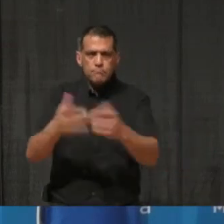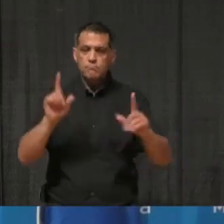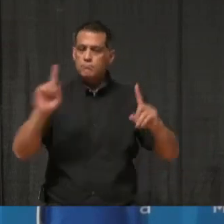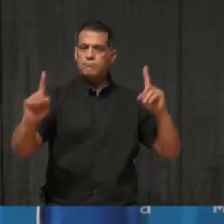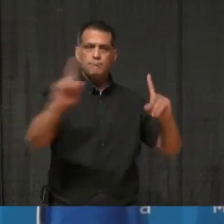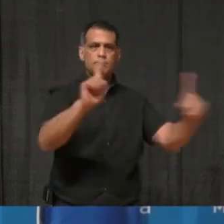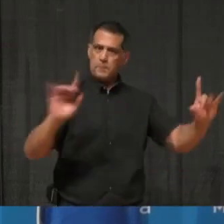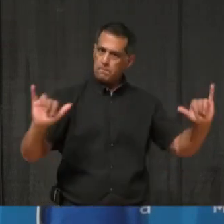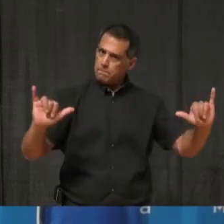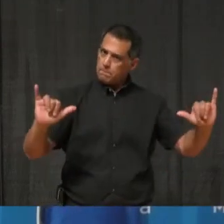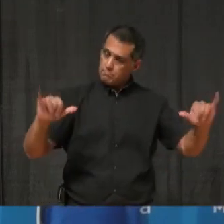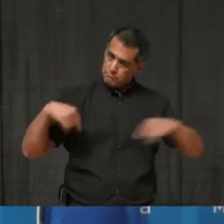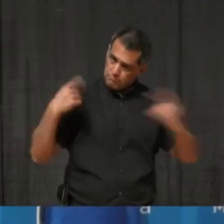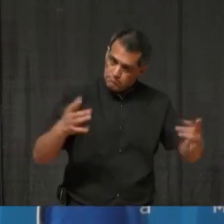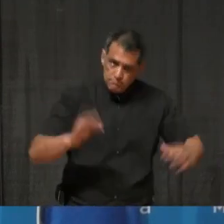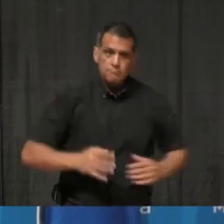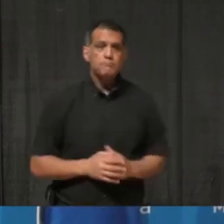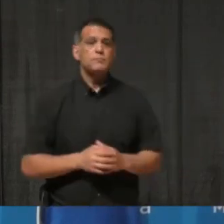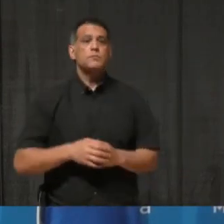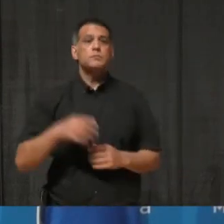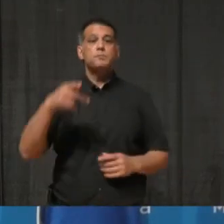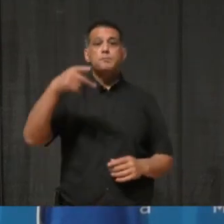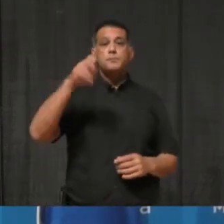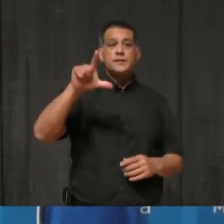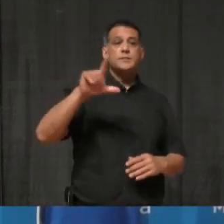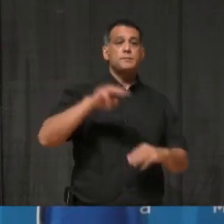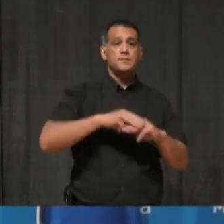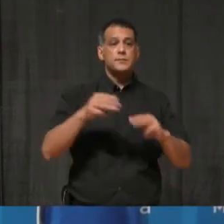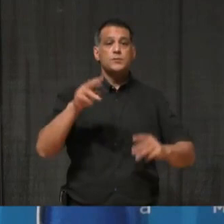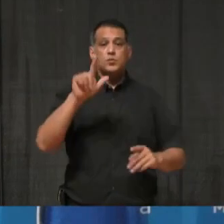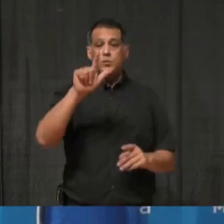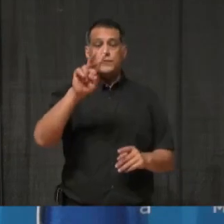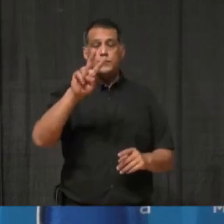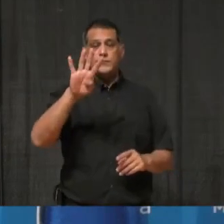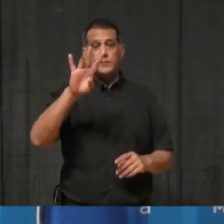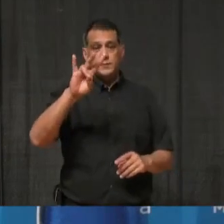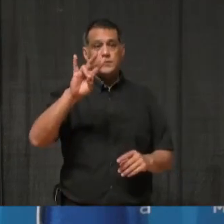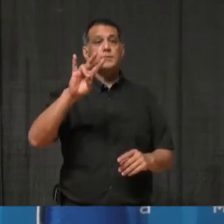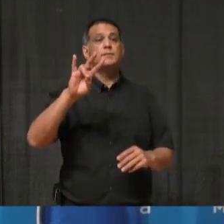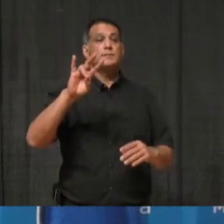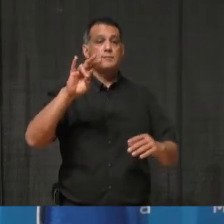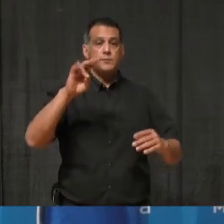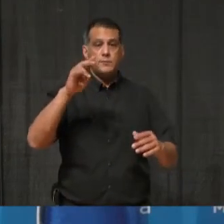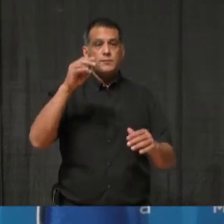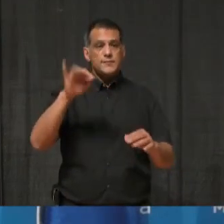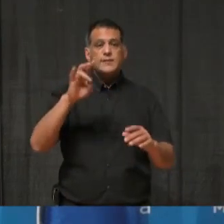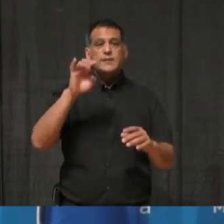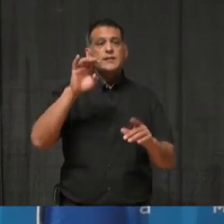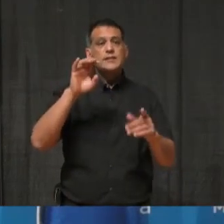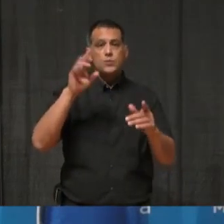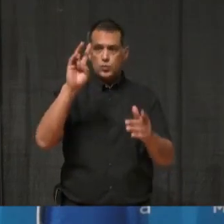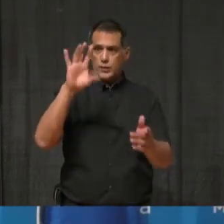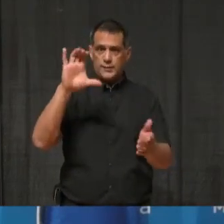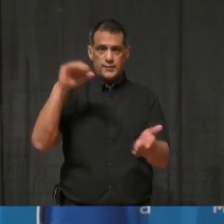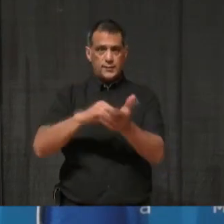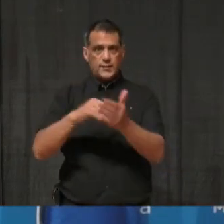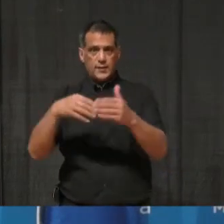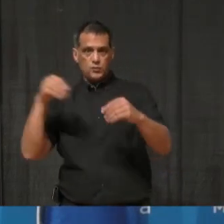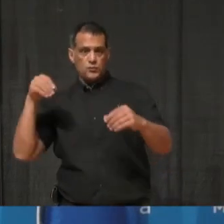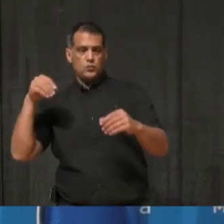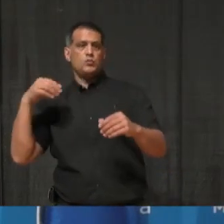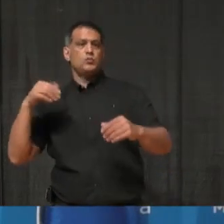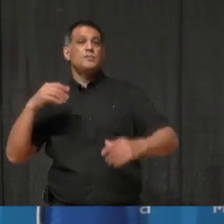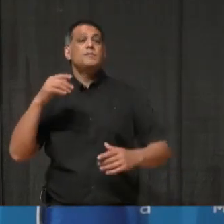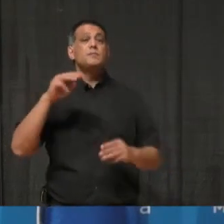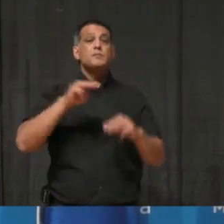Peel Region is now averaging 247 cases per 100,000, with Mississauga averaging 187